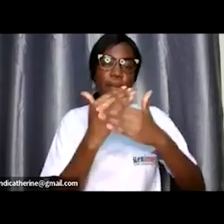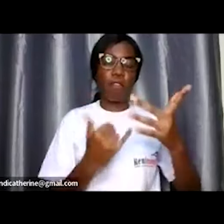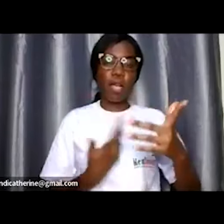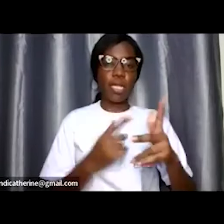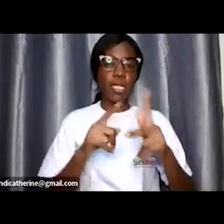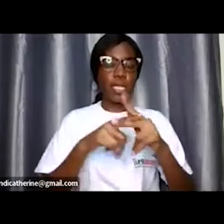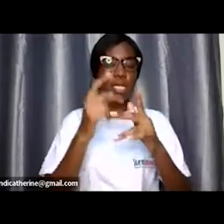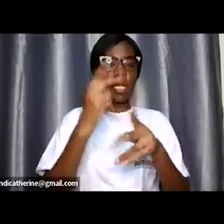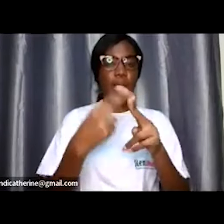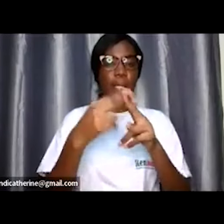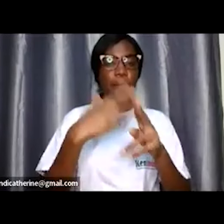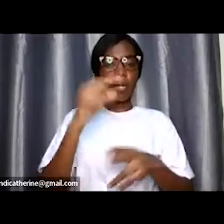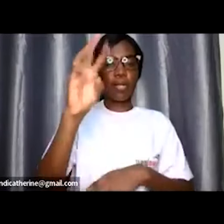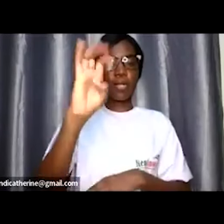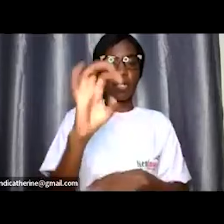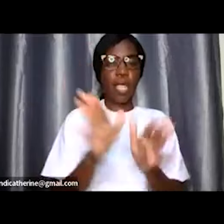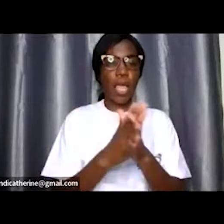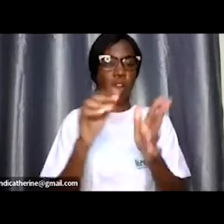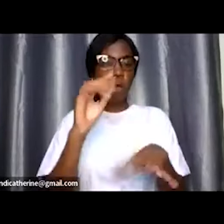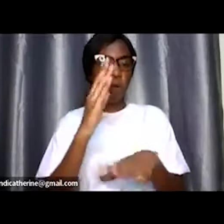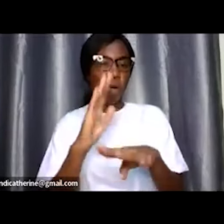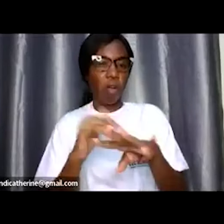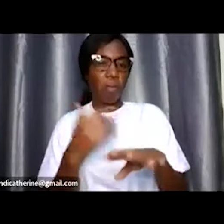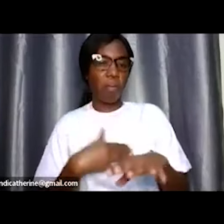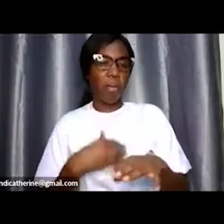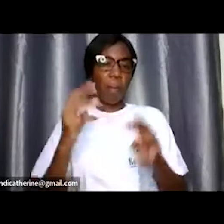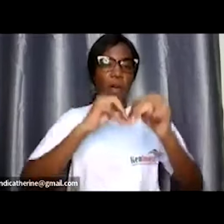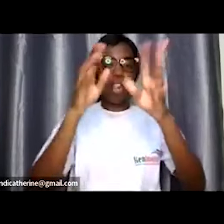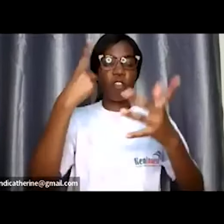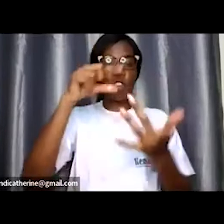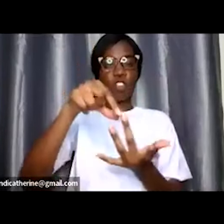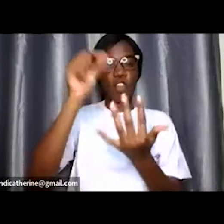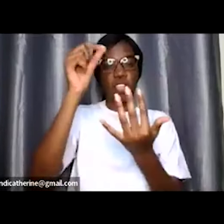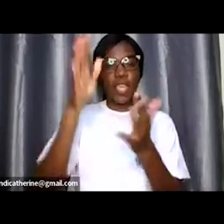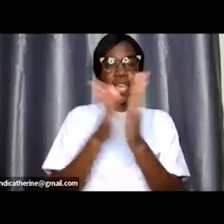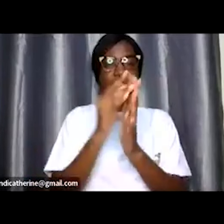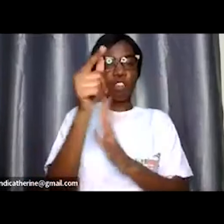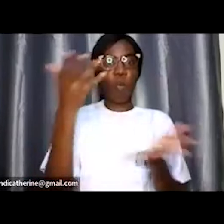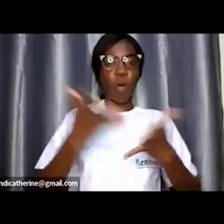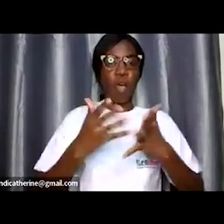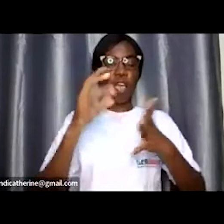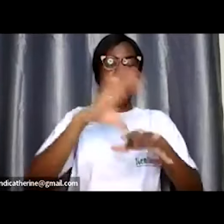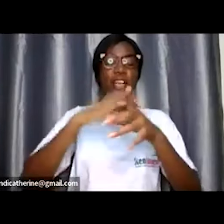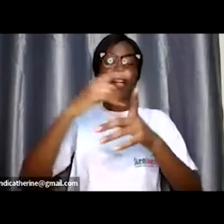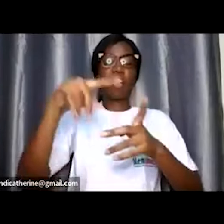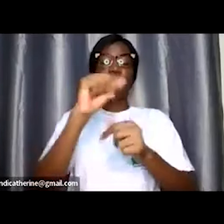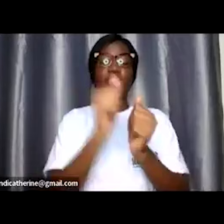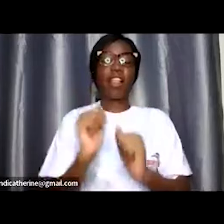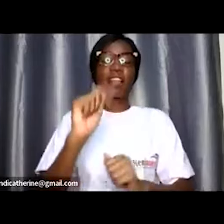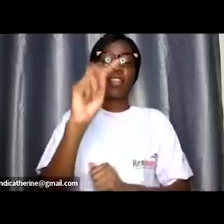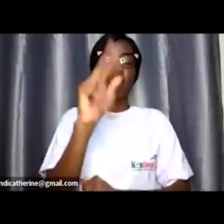name is grace nzula otherwise known as moderator of choice and you are tuned in to get it right with atara solutions